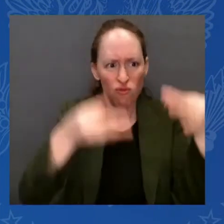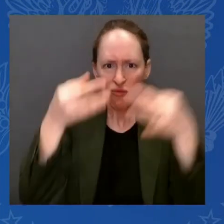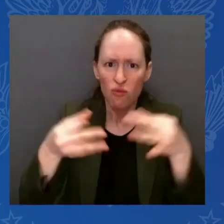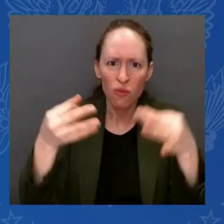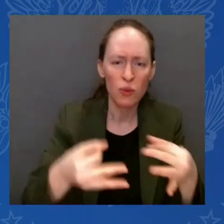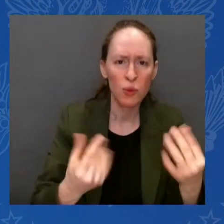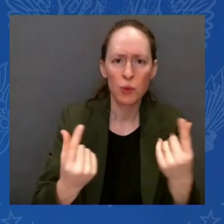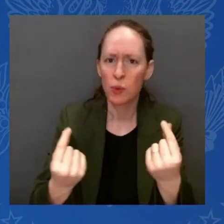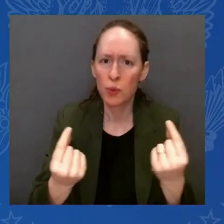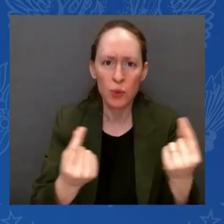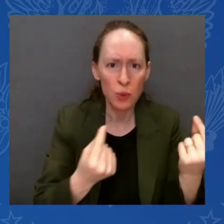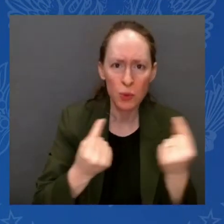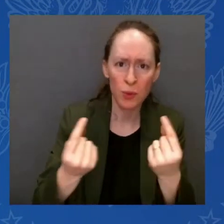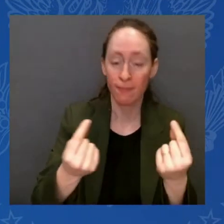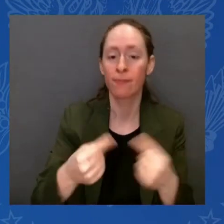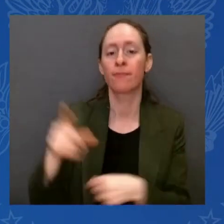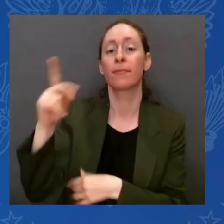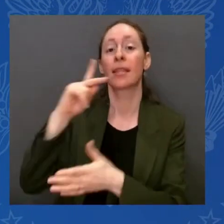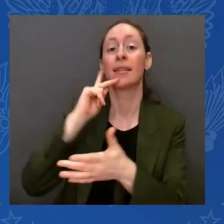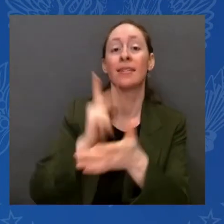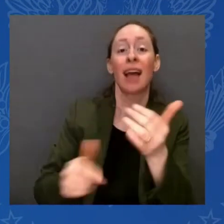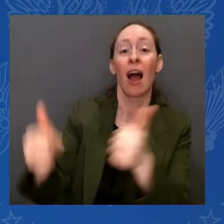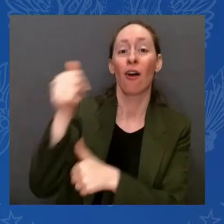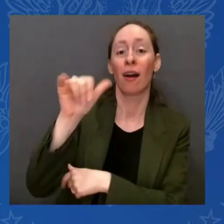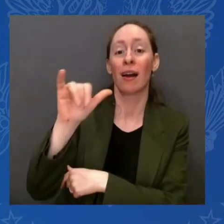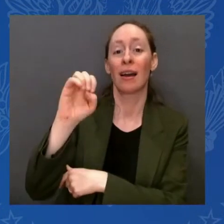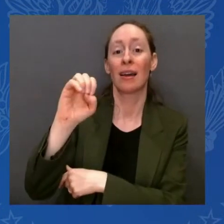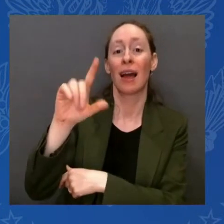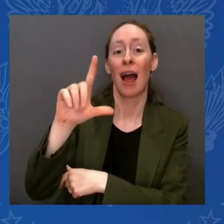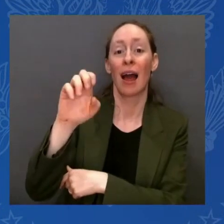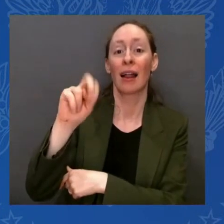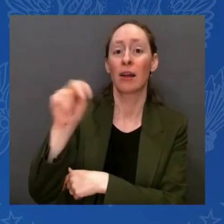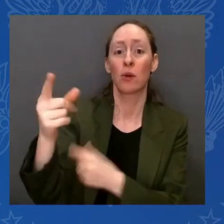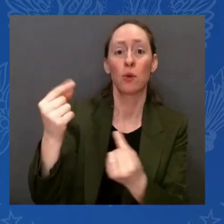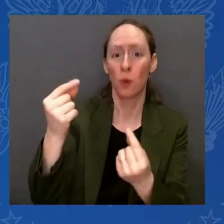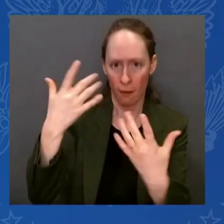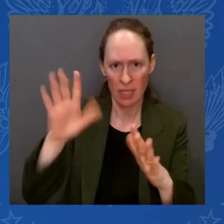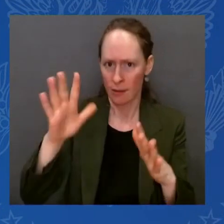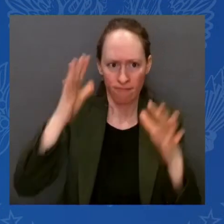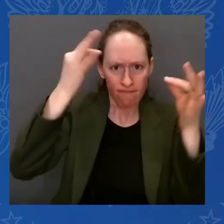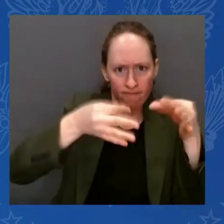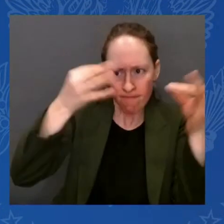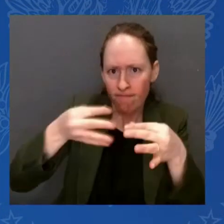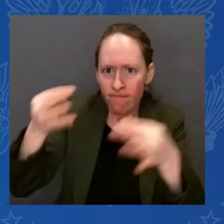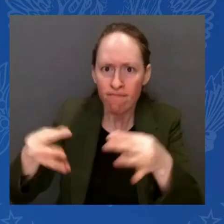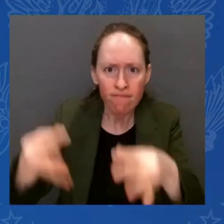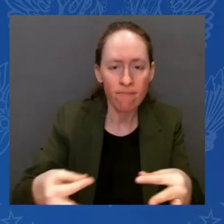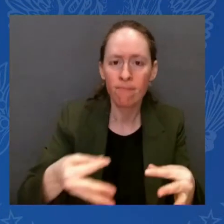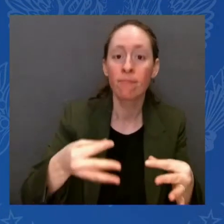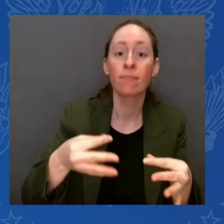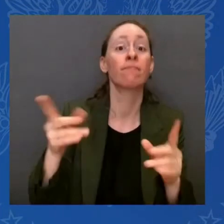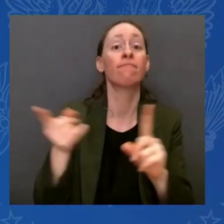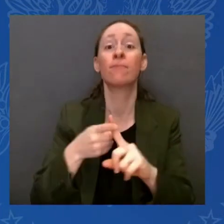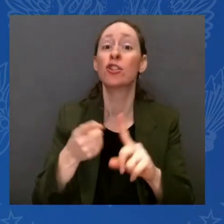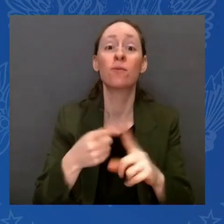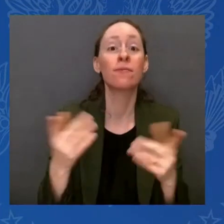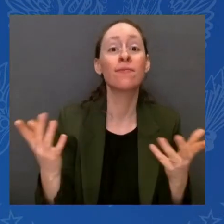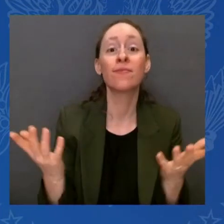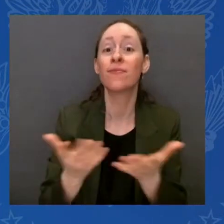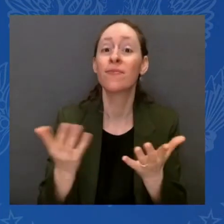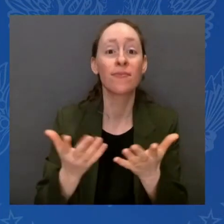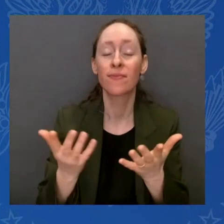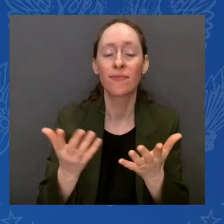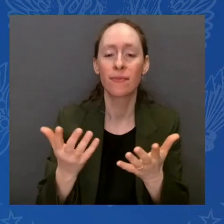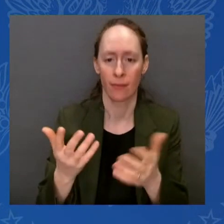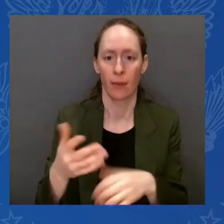action. And here are the highlights. First, all customers who had deposits in these banks can rest assured. I want to rest